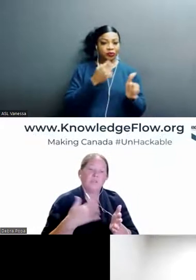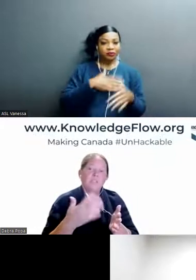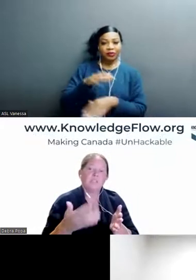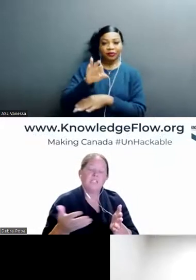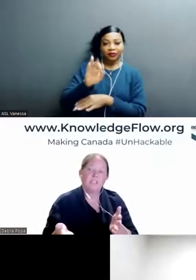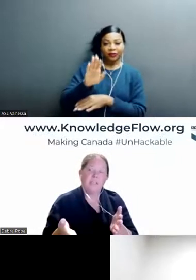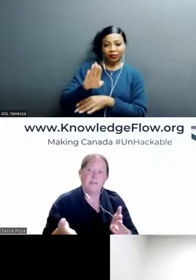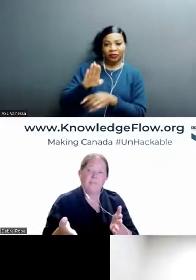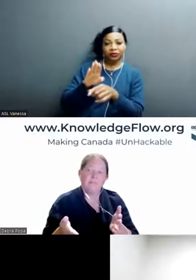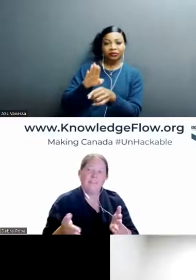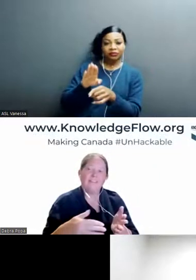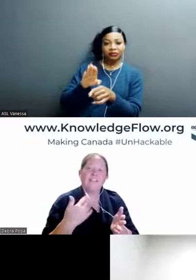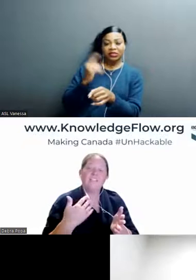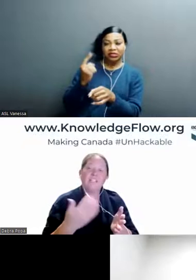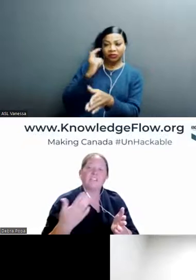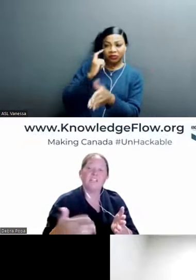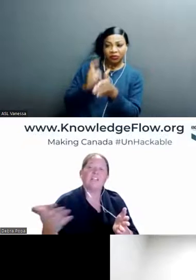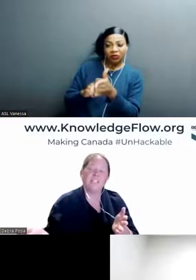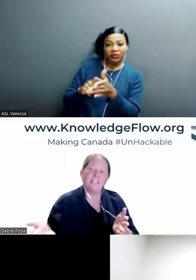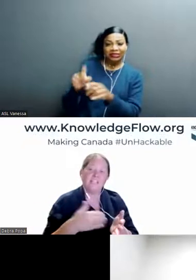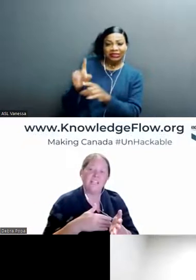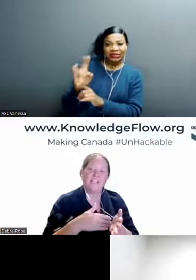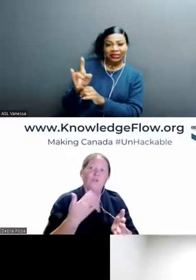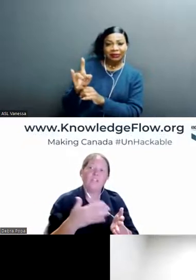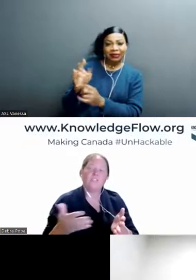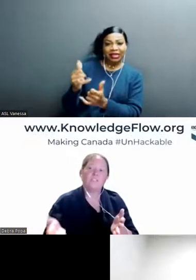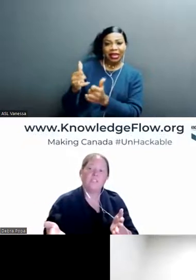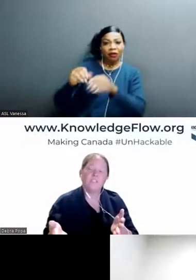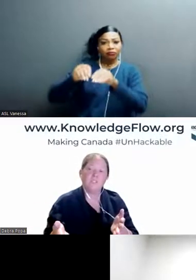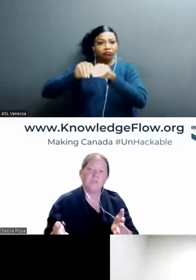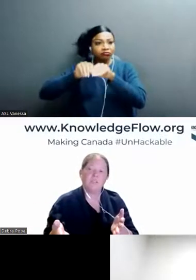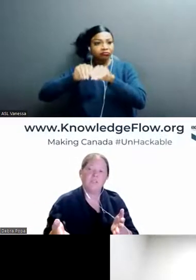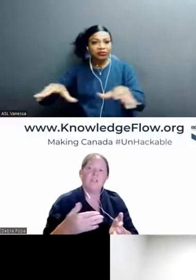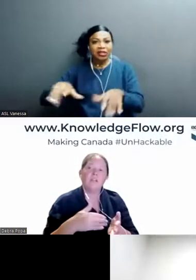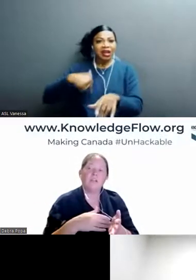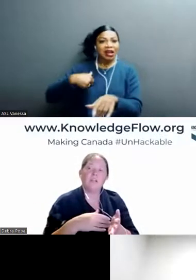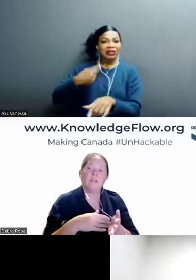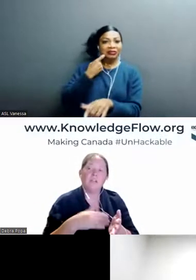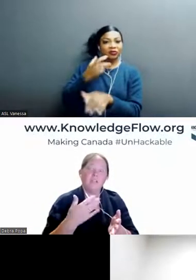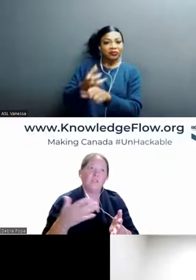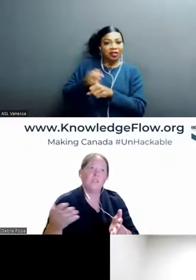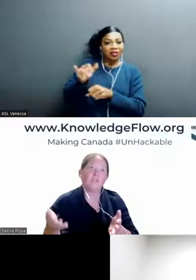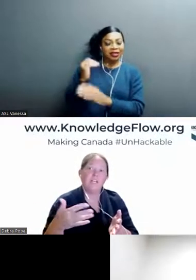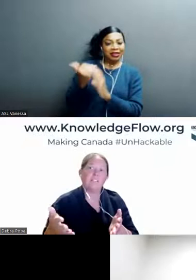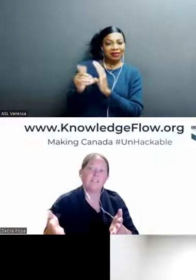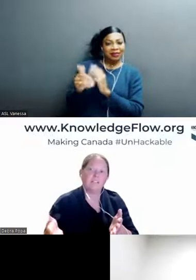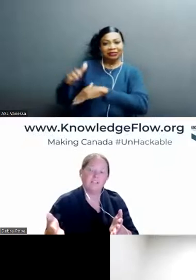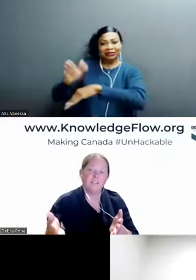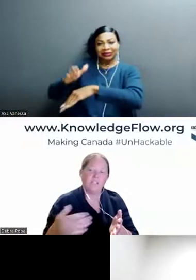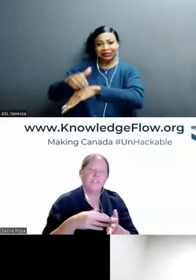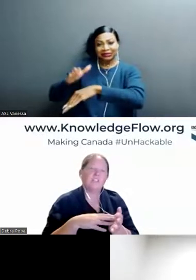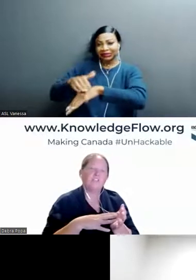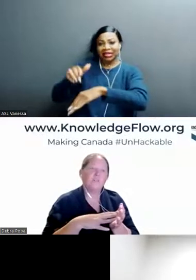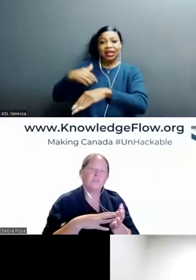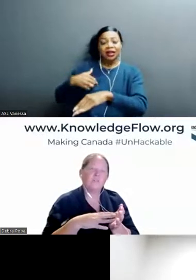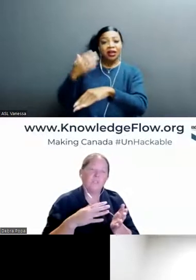So, somebody has seen a scam, and they're actually now sharing that and saying, oh, I just received this email. And you know, here's why I didn't click